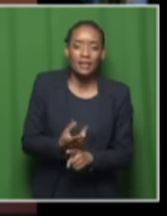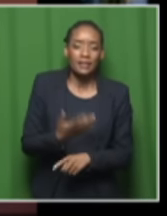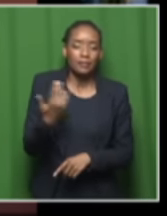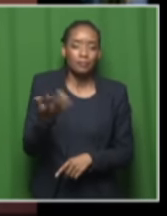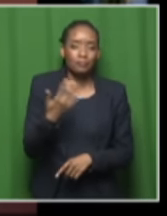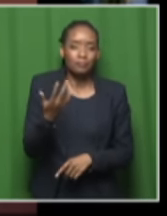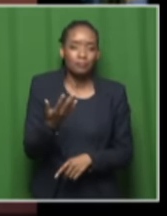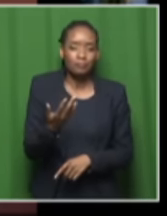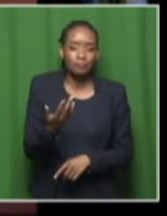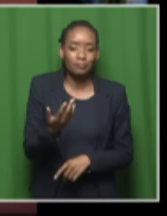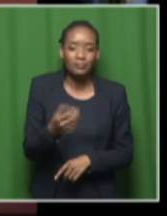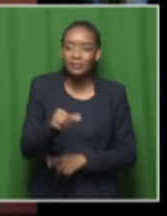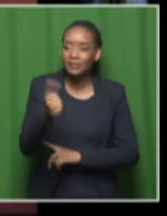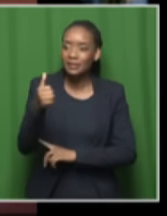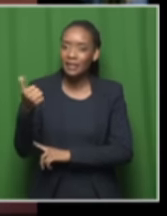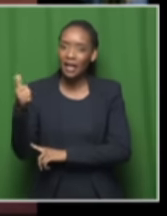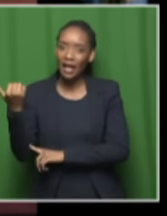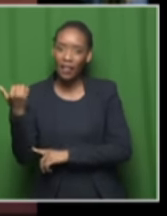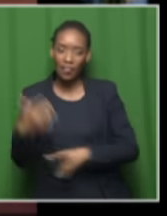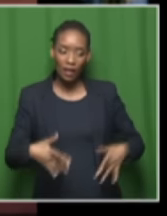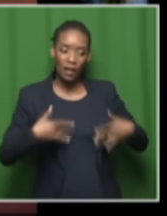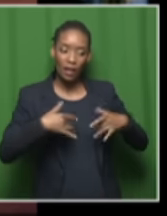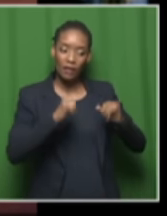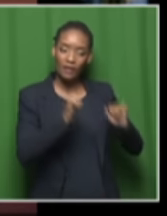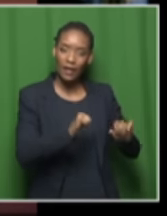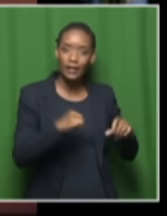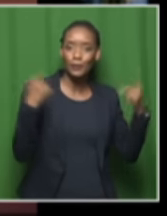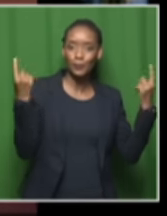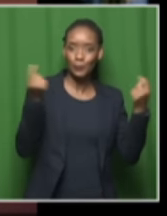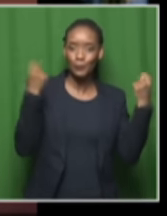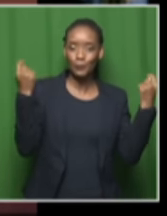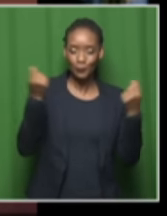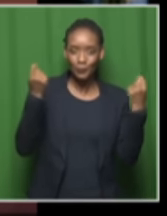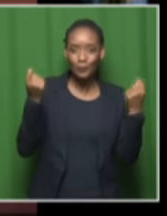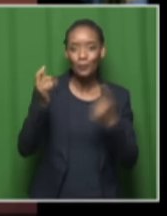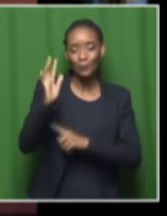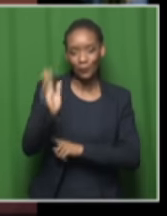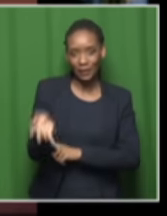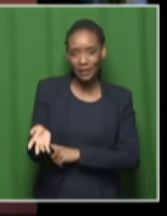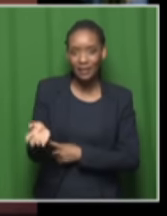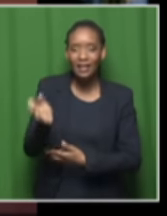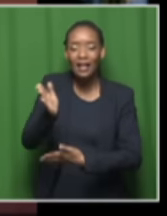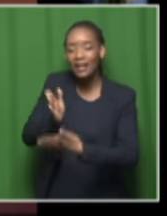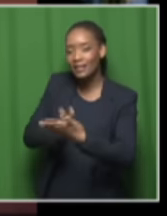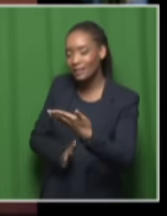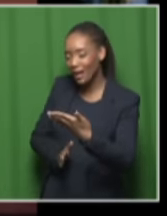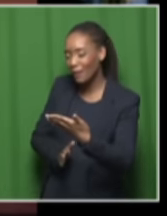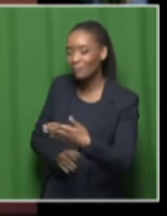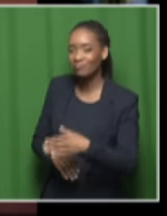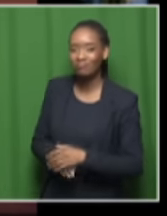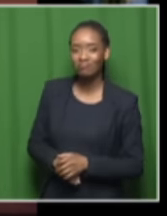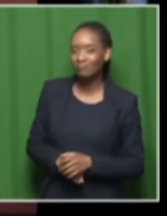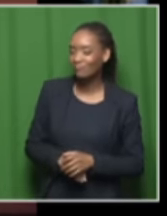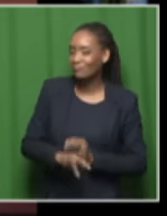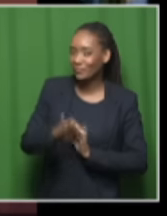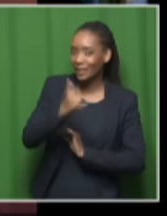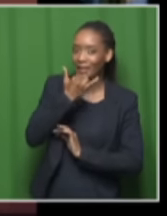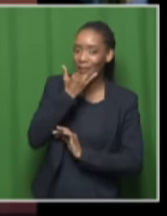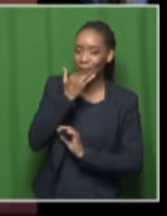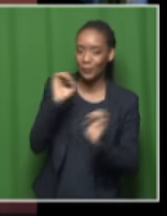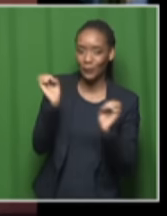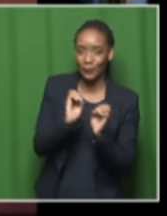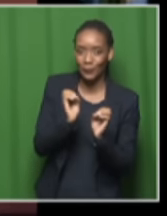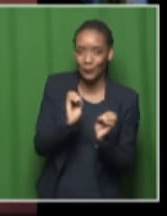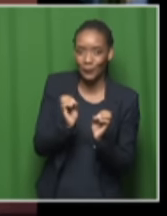others will be celebrating his life you still have people who will be saying that um we have lost